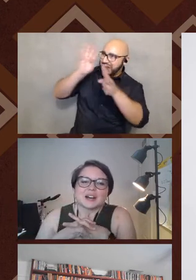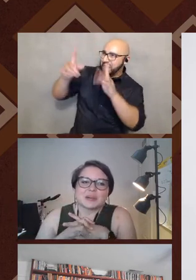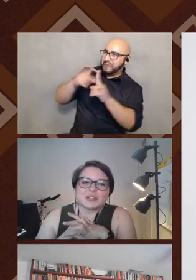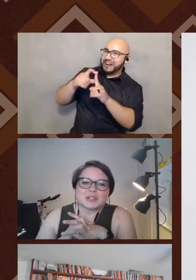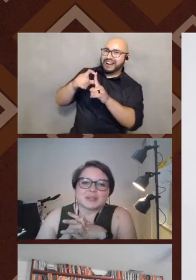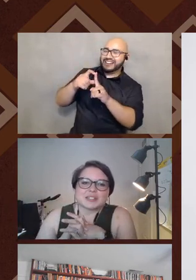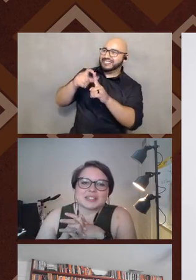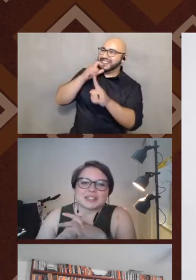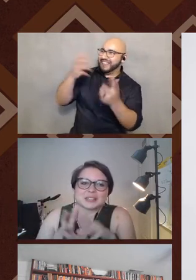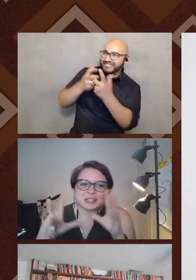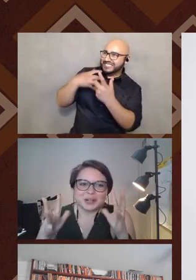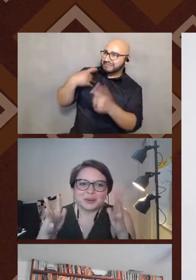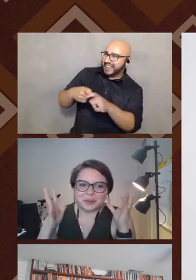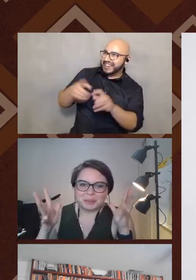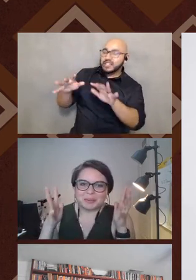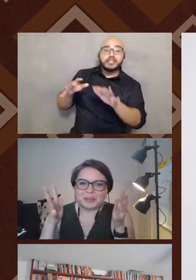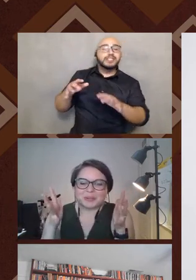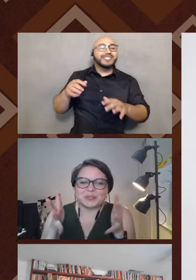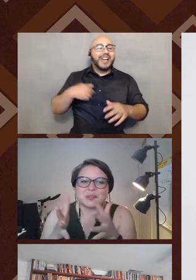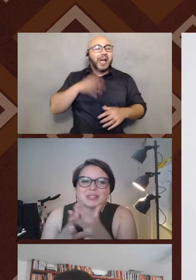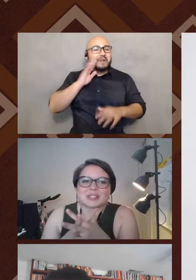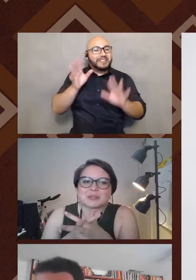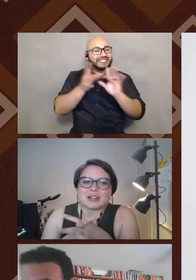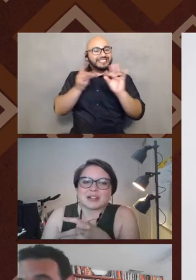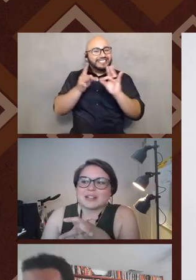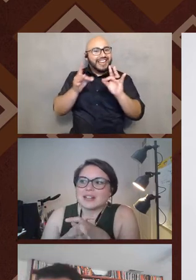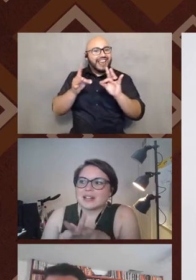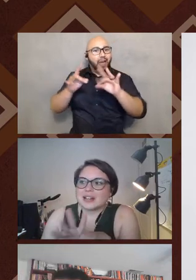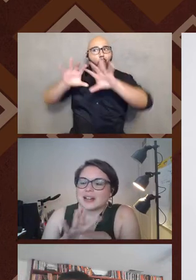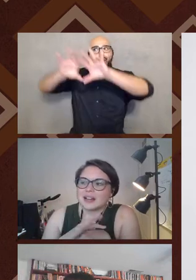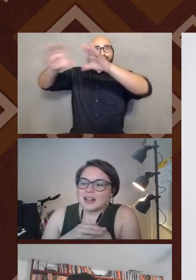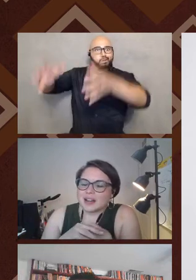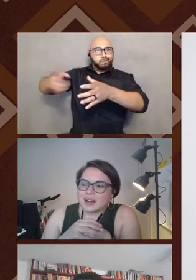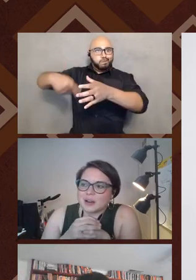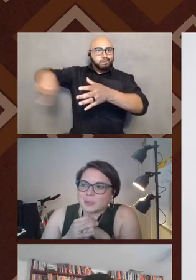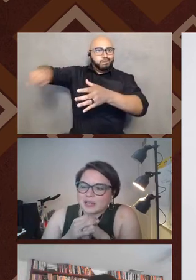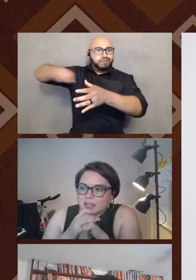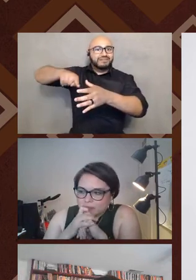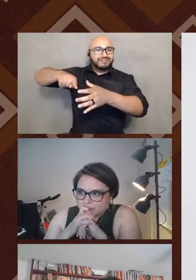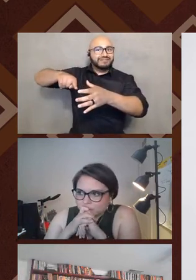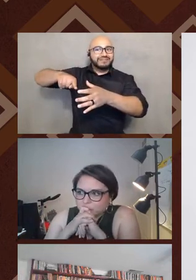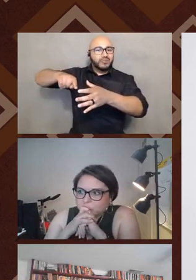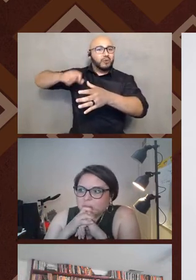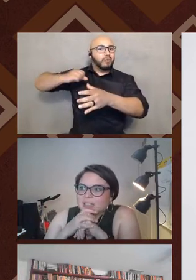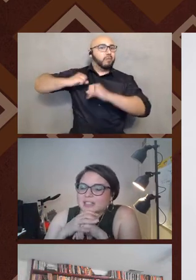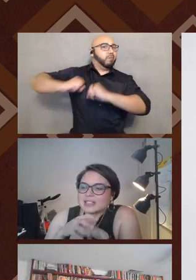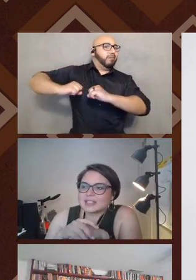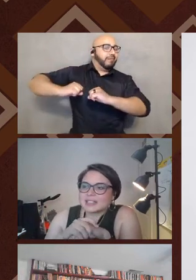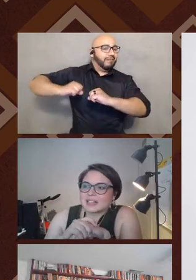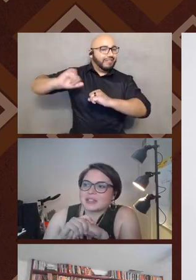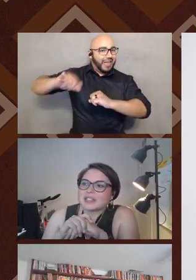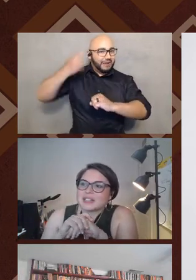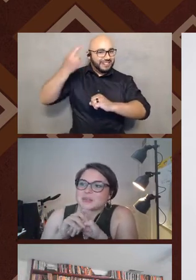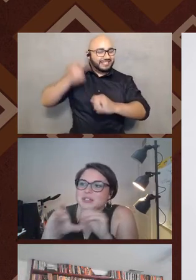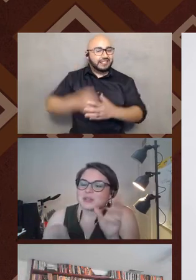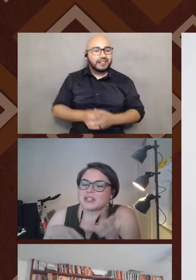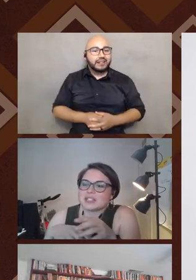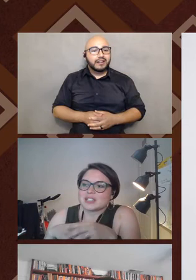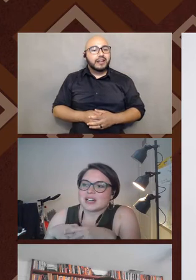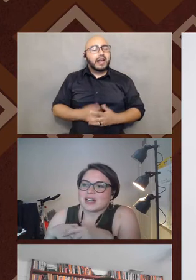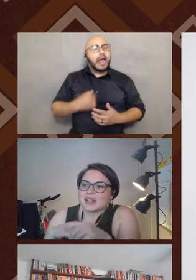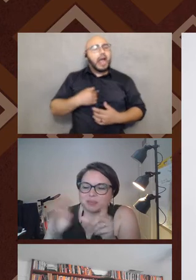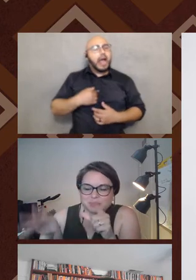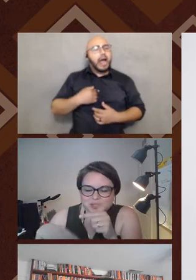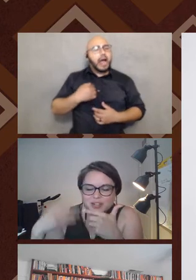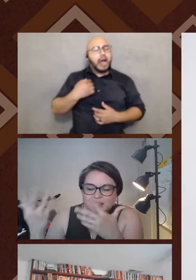Um, and so I would say that there's a whole group of those folks as well. Um, and one of the things that I realized when you